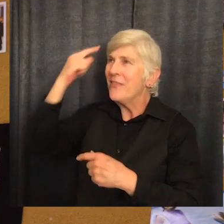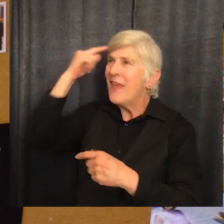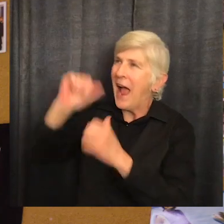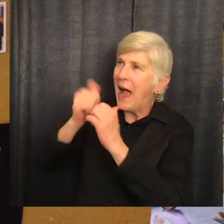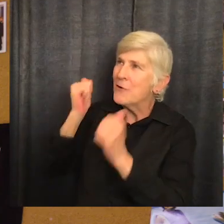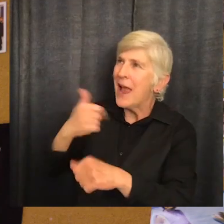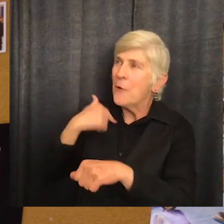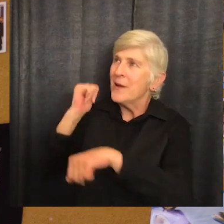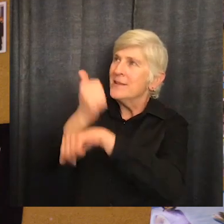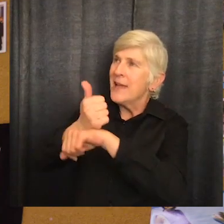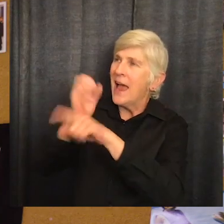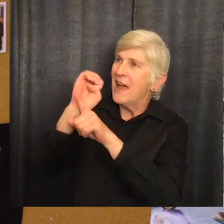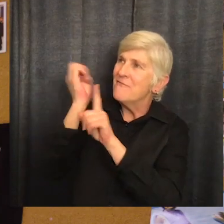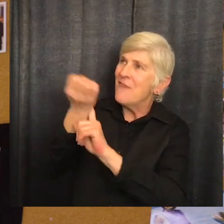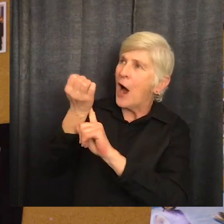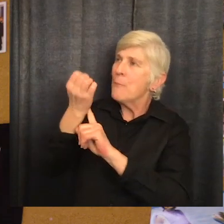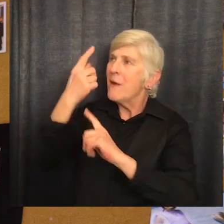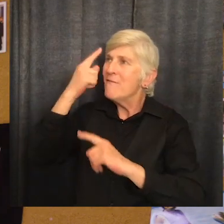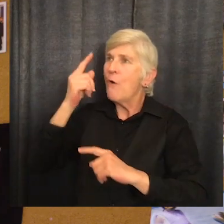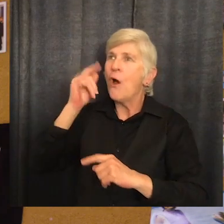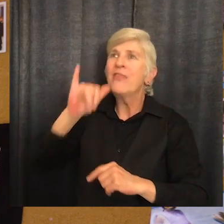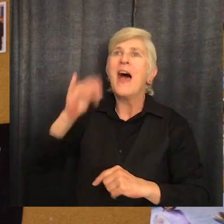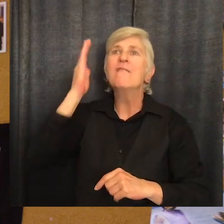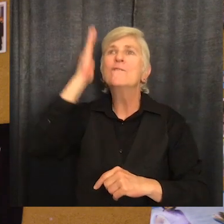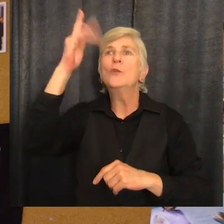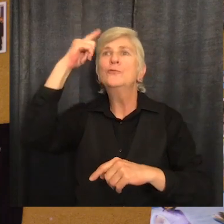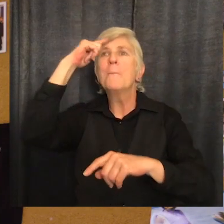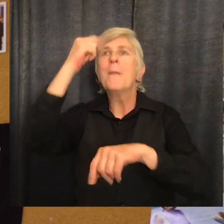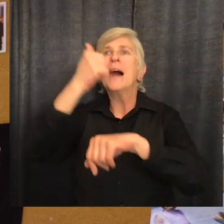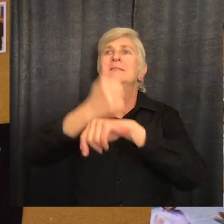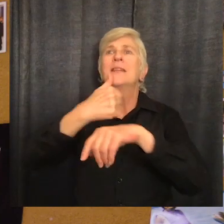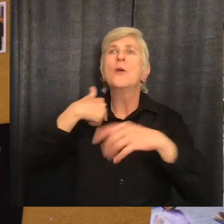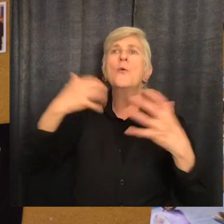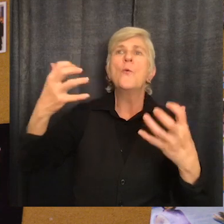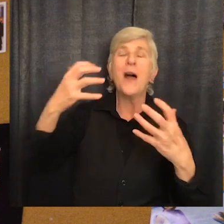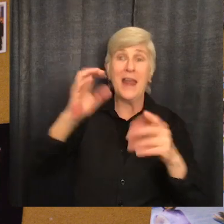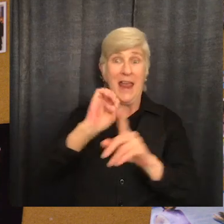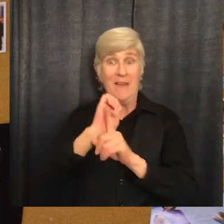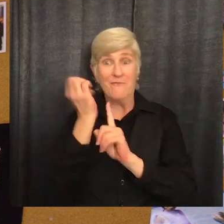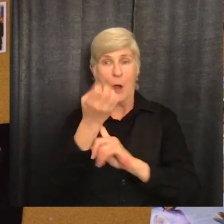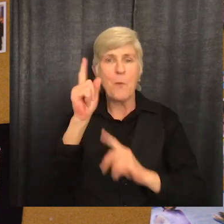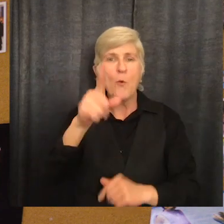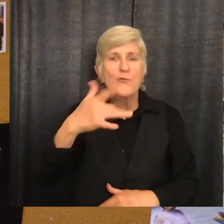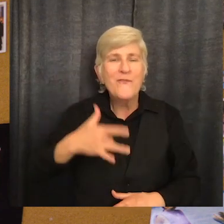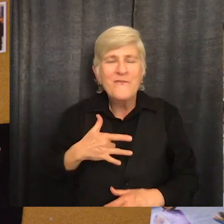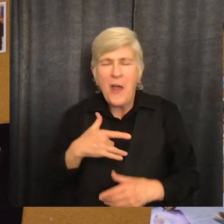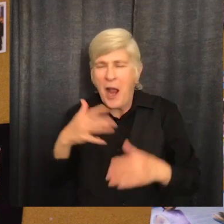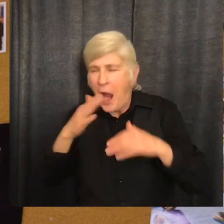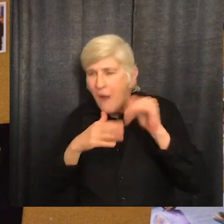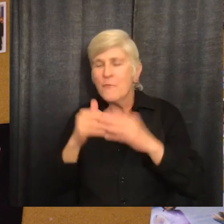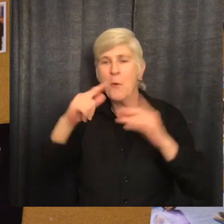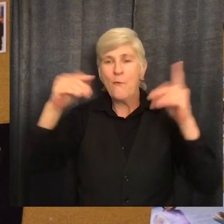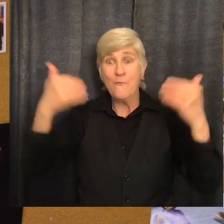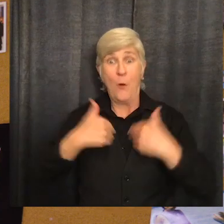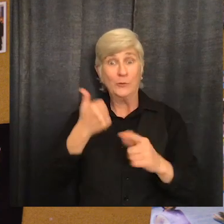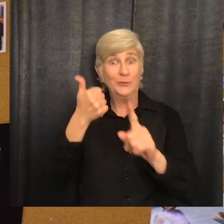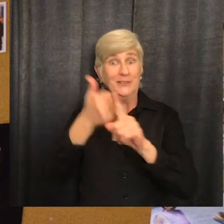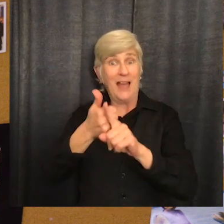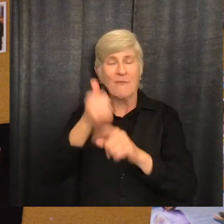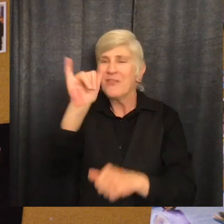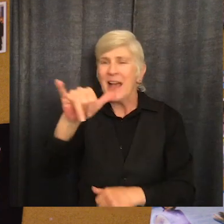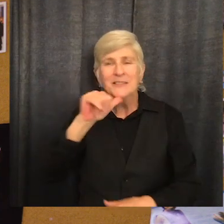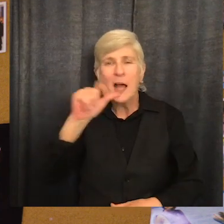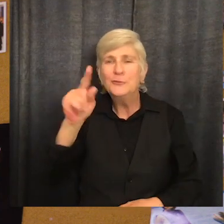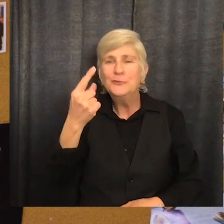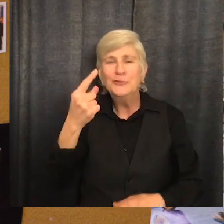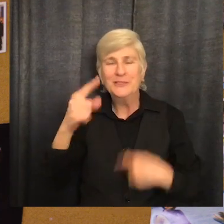how to create the environment that's good for that future mindset. An environment where you feel comfortable to focus on yourself, and that's not